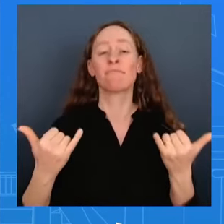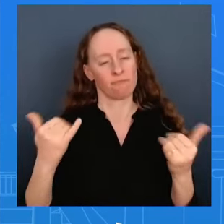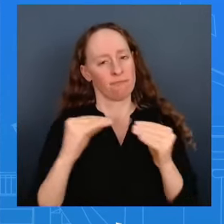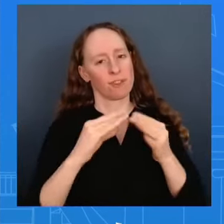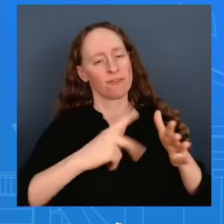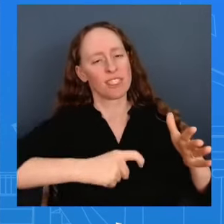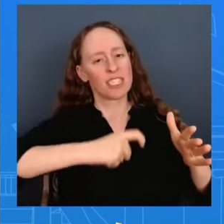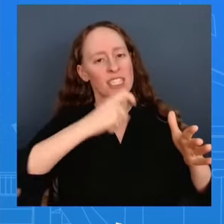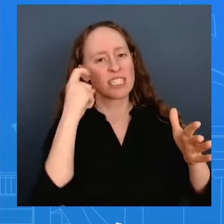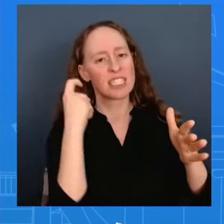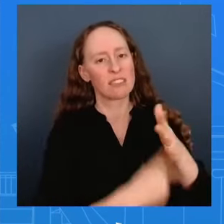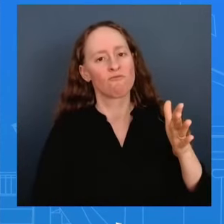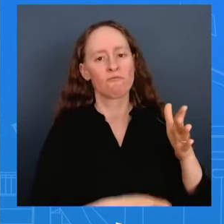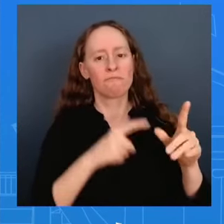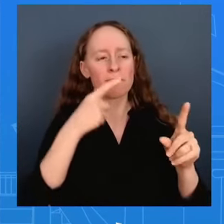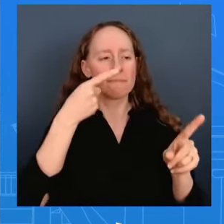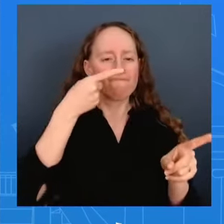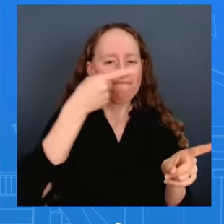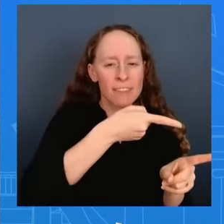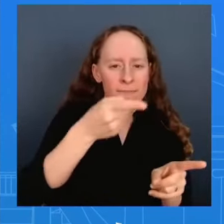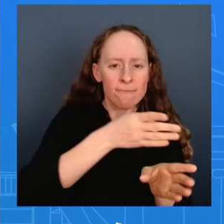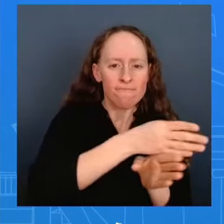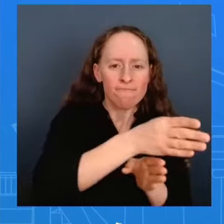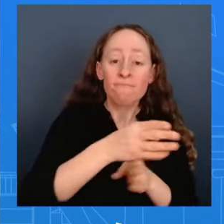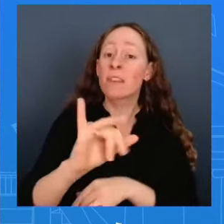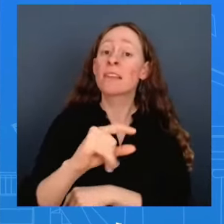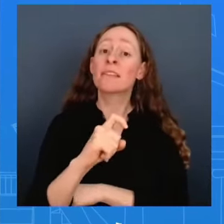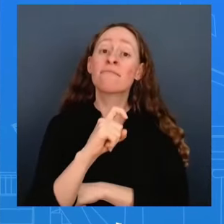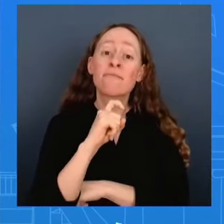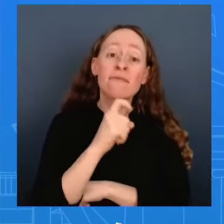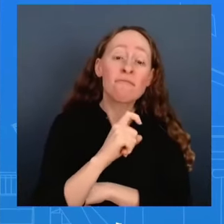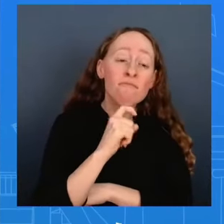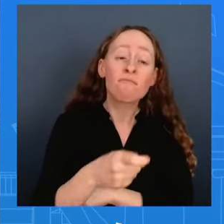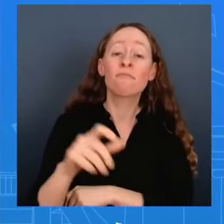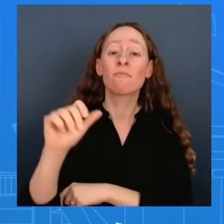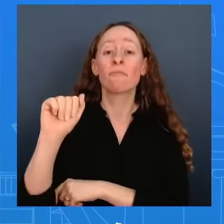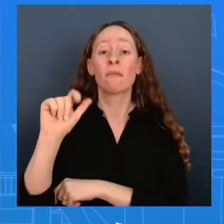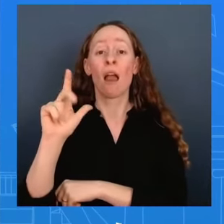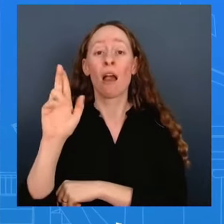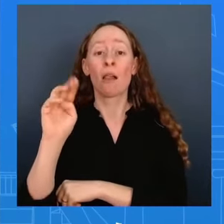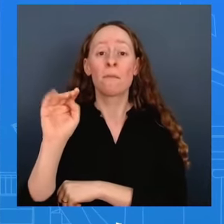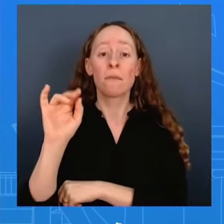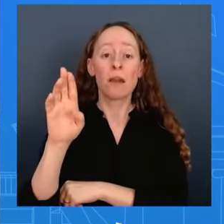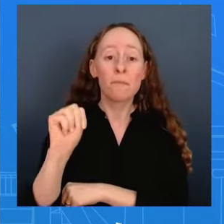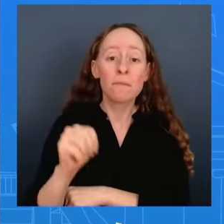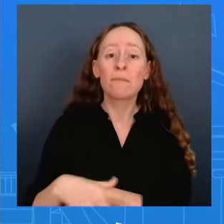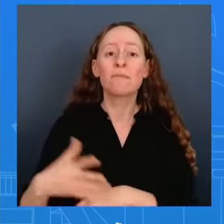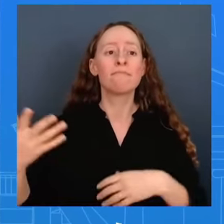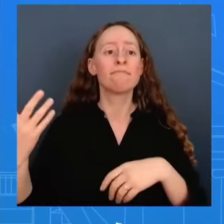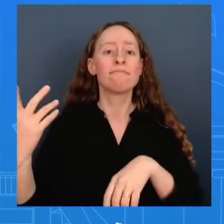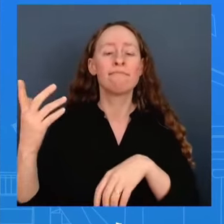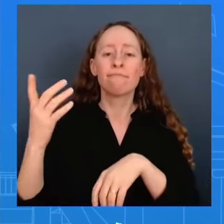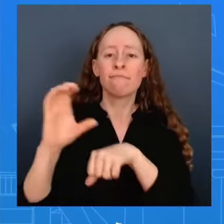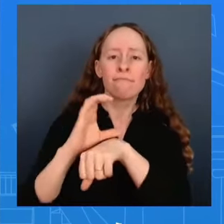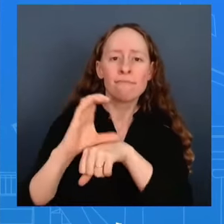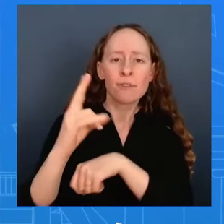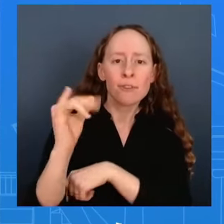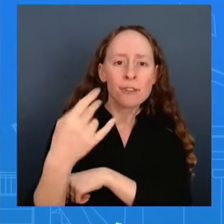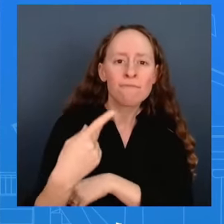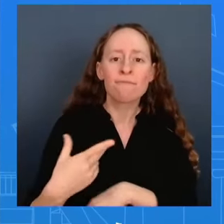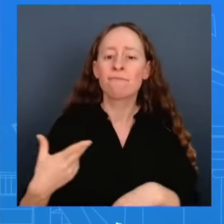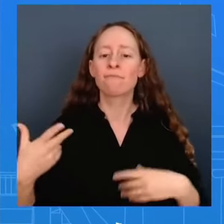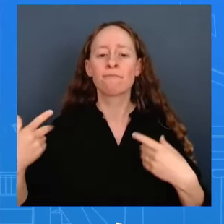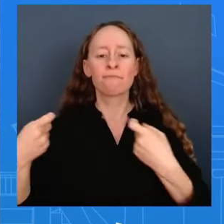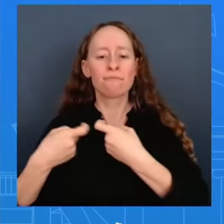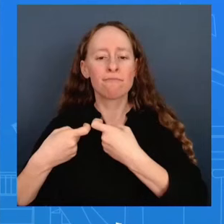aluminum semiconductors electric vehicles batteries solar cells and certain critical minerals